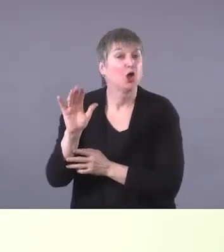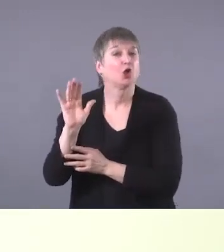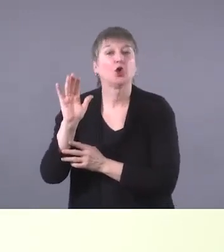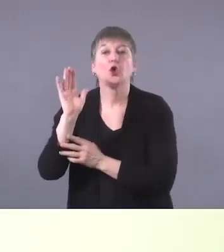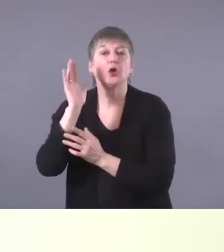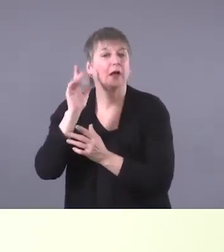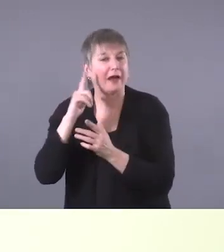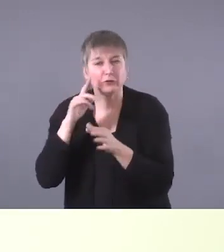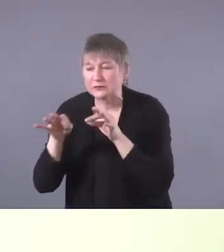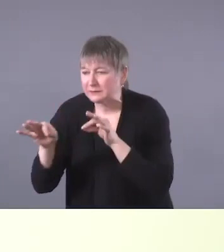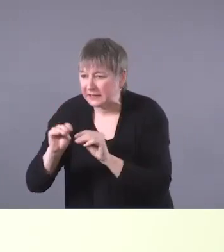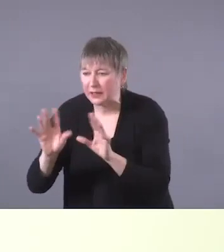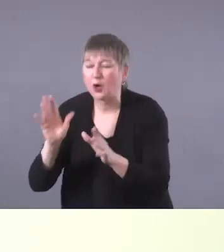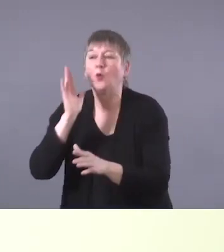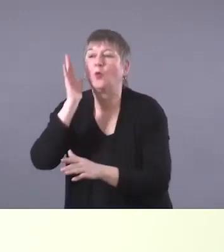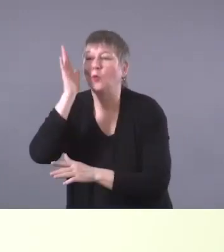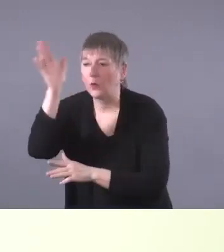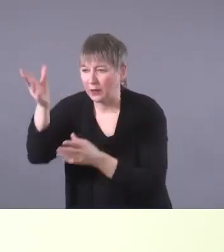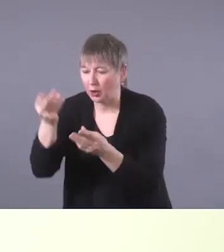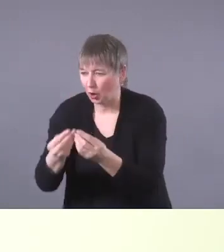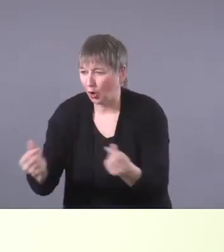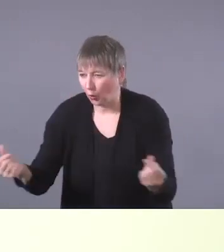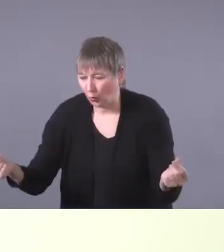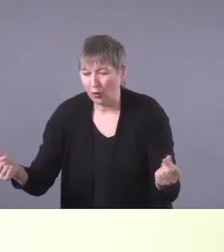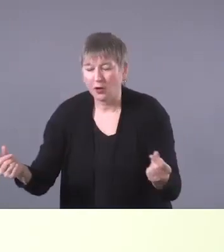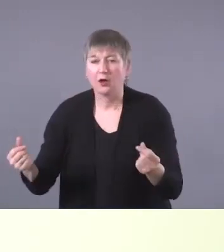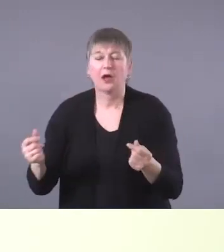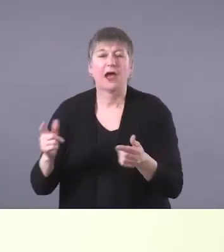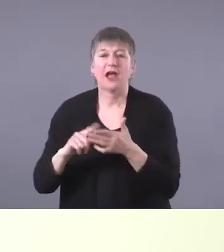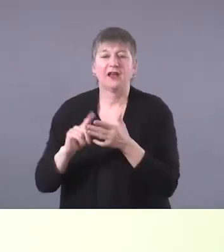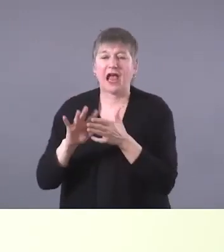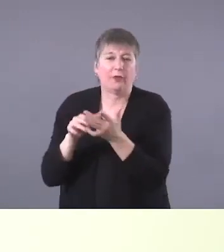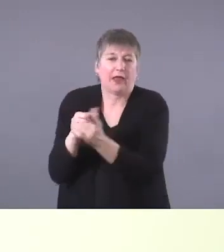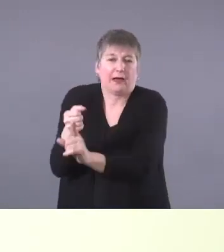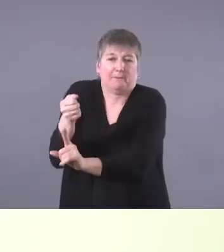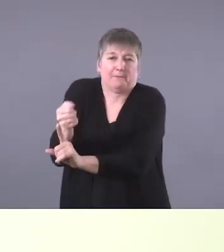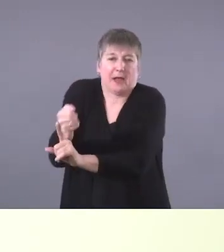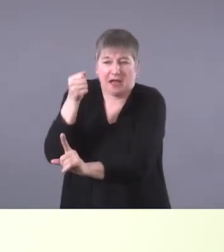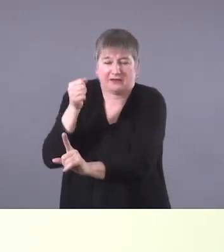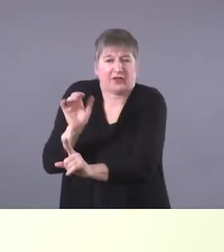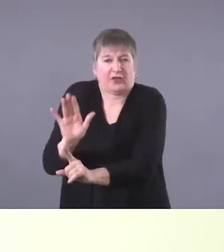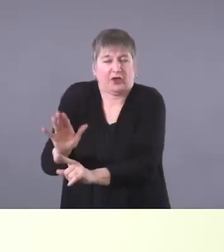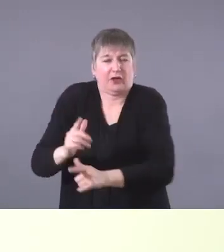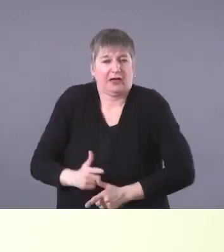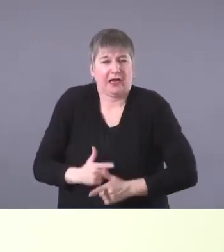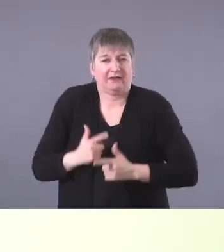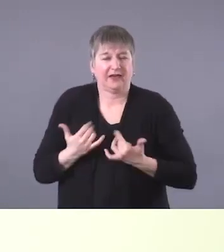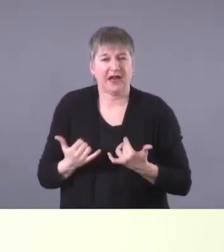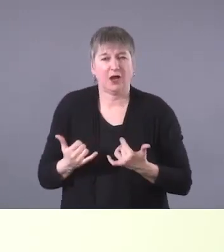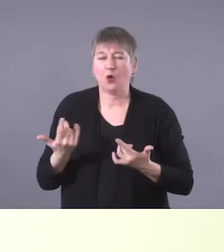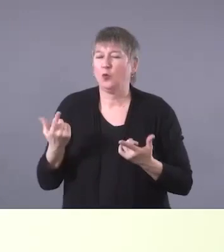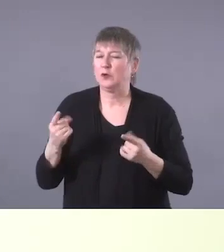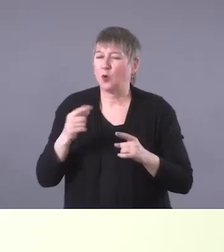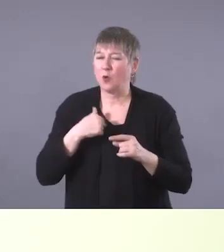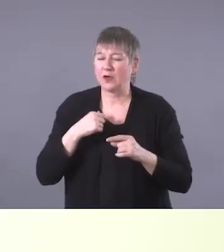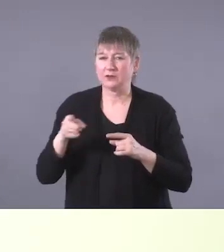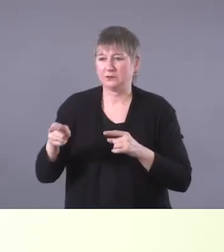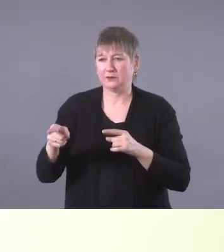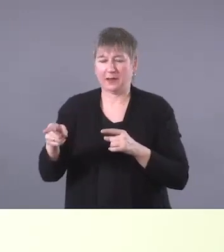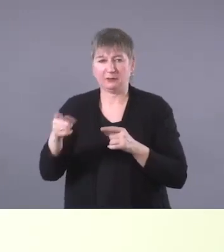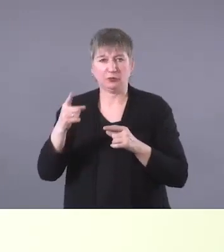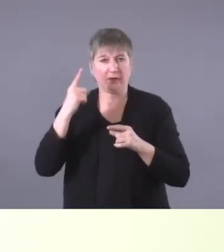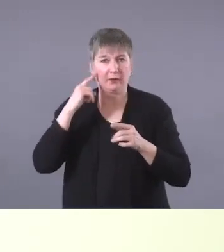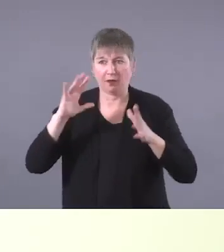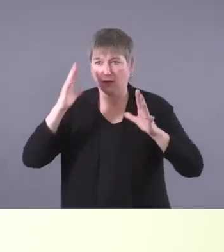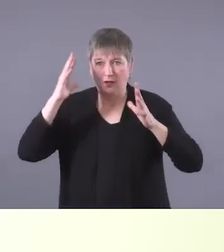really the, the level of impact that has on, on who they are in their life, uh, because we don't want to mislead someone to think it's something really